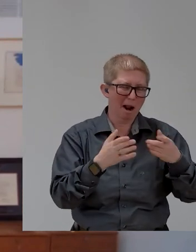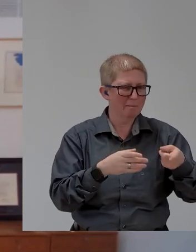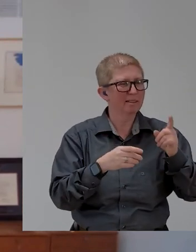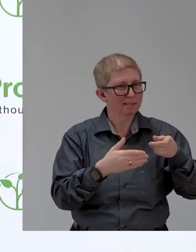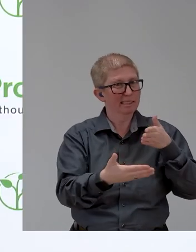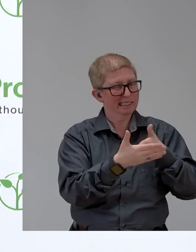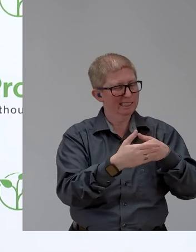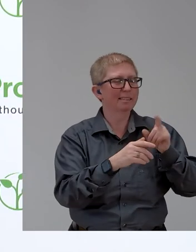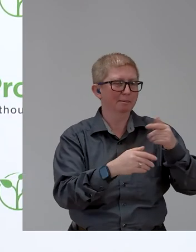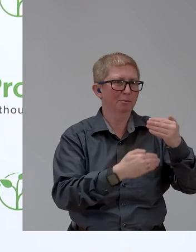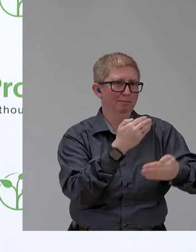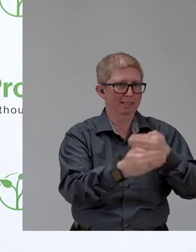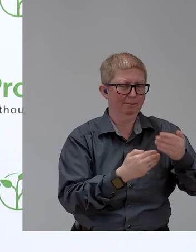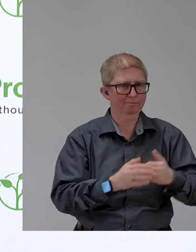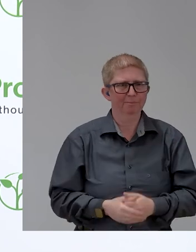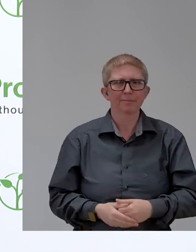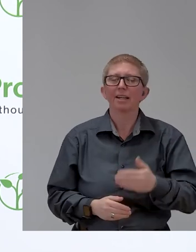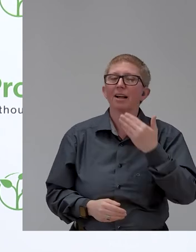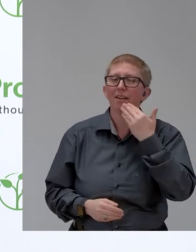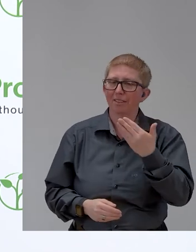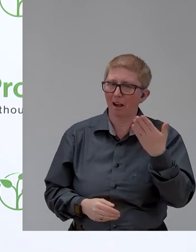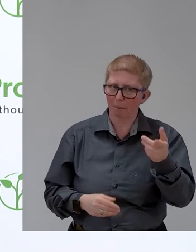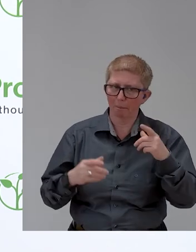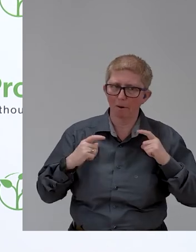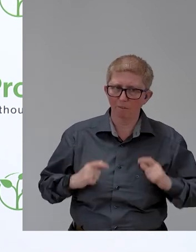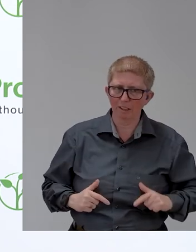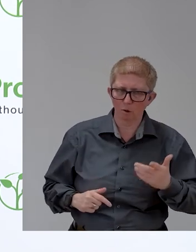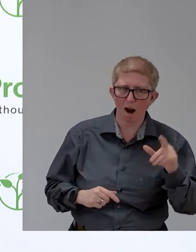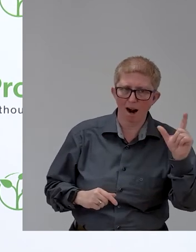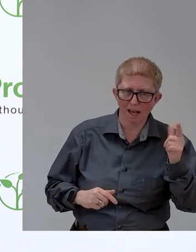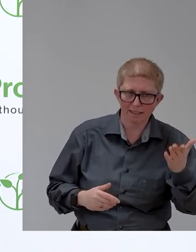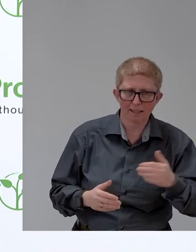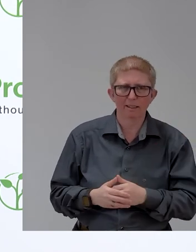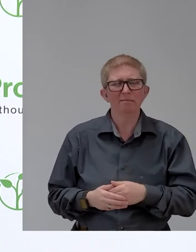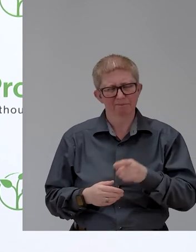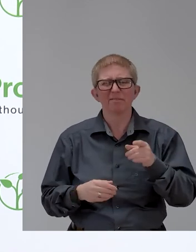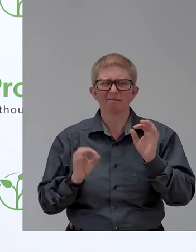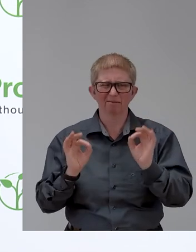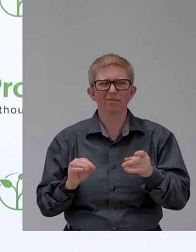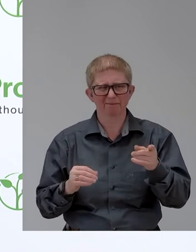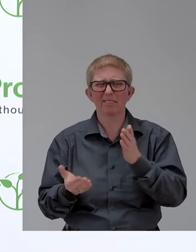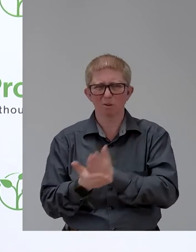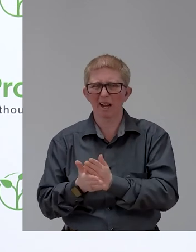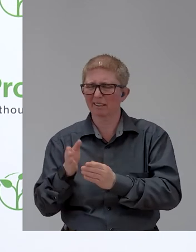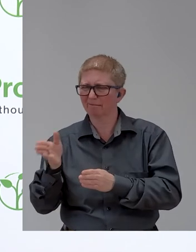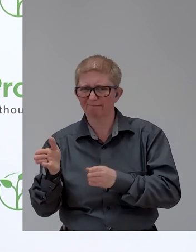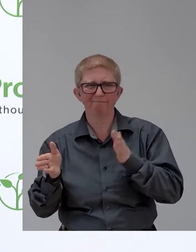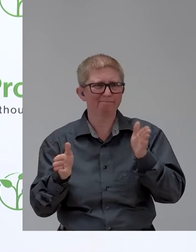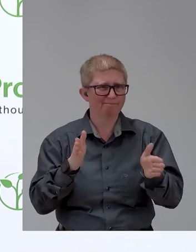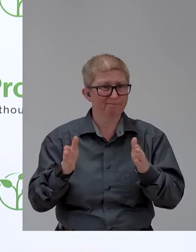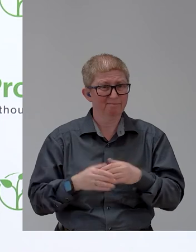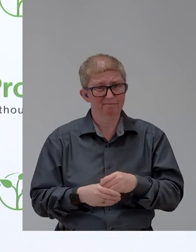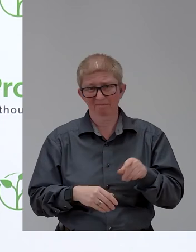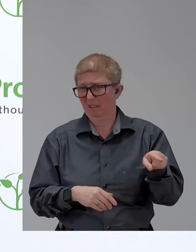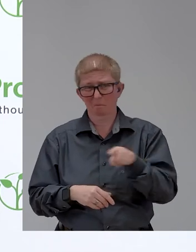Thank you, Professor Lazar. think there's an interesting point that both of you make. It's both there. We have those innovations.